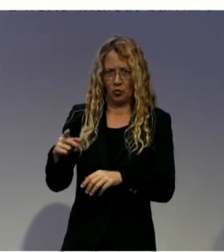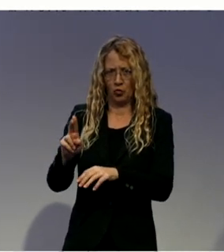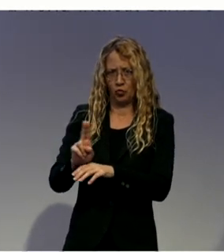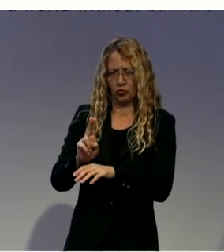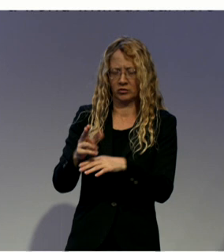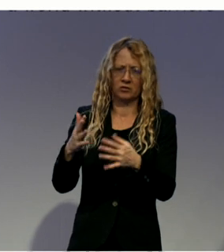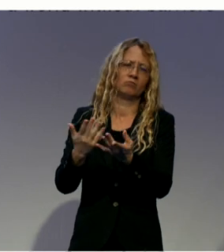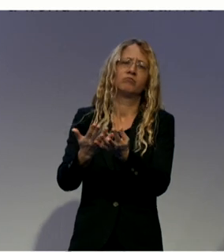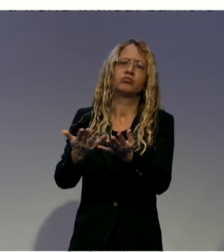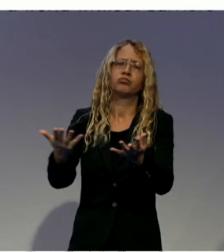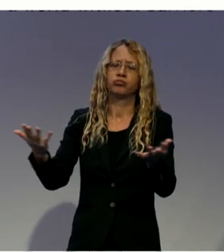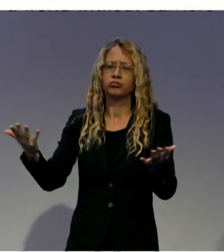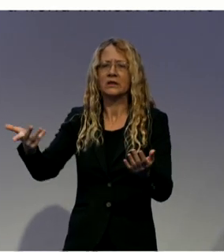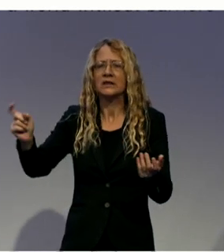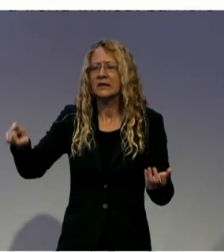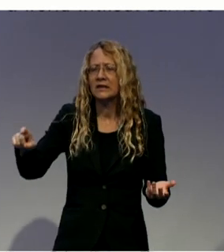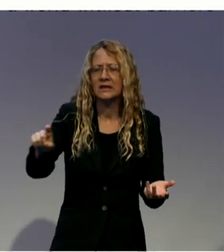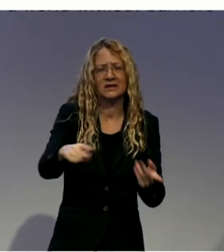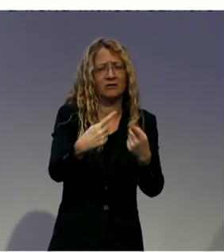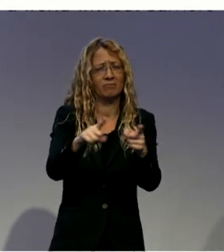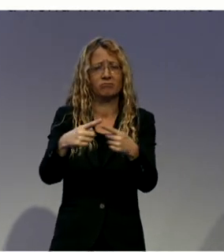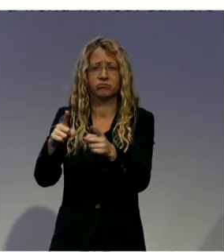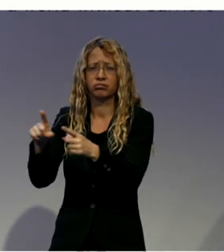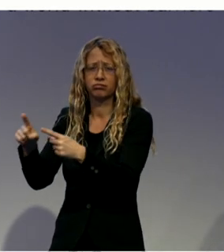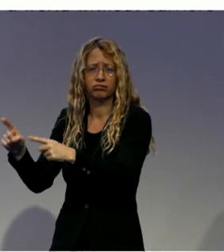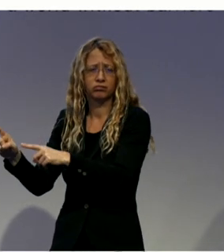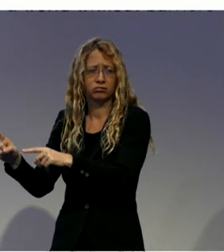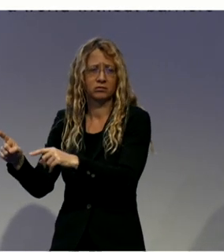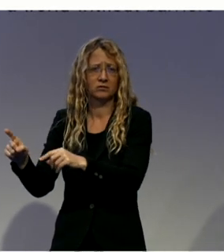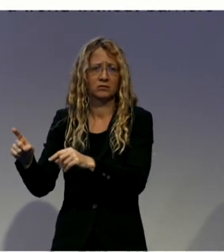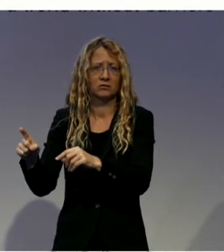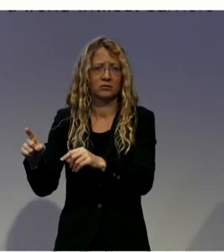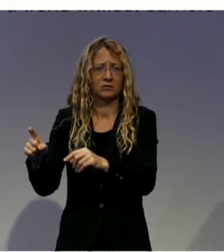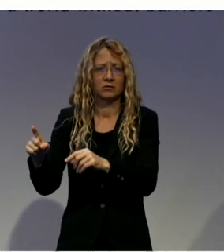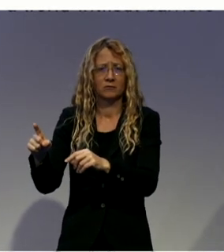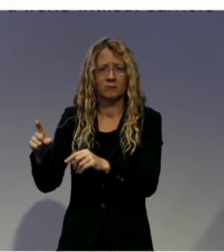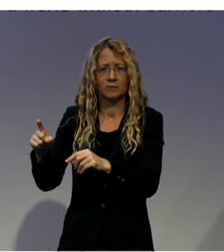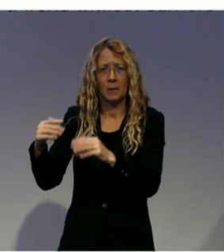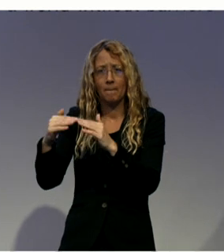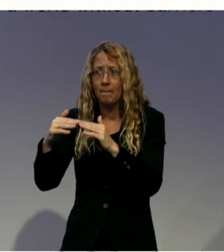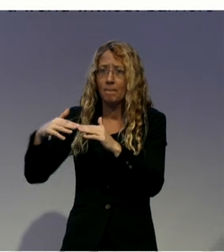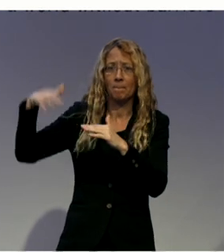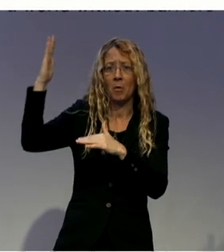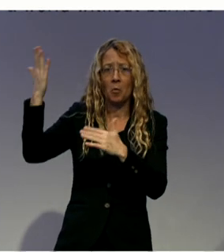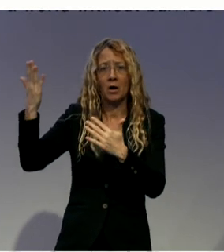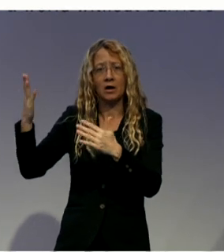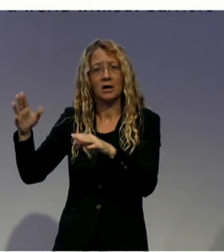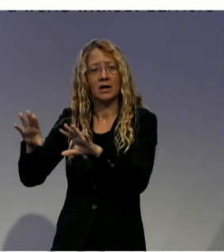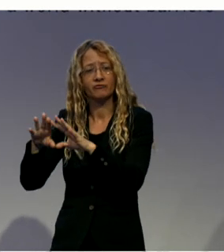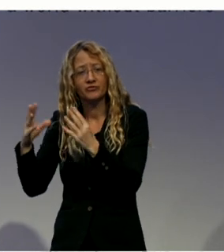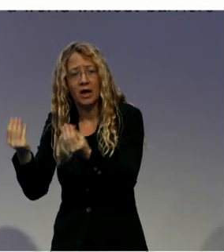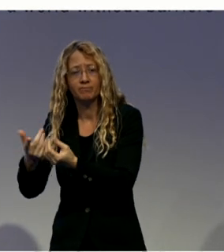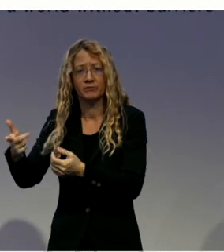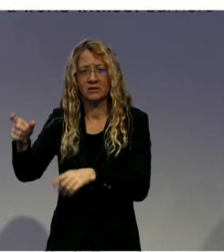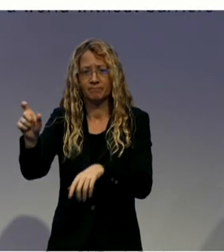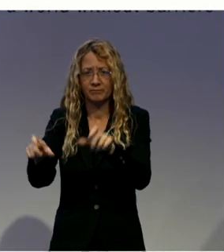common element of this person and their families are these two circumstances. First, difficulties,